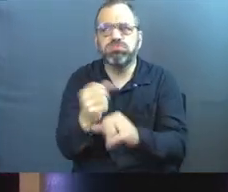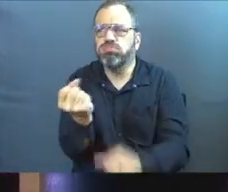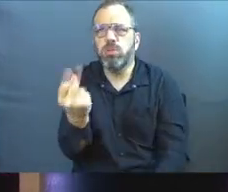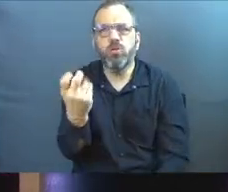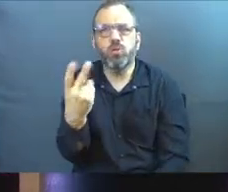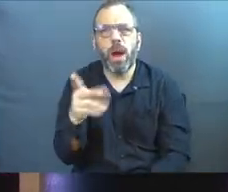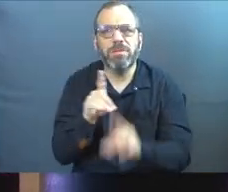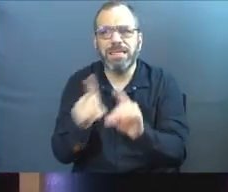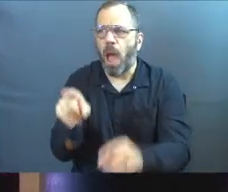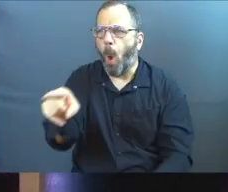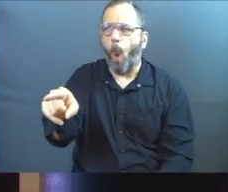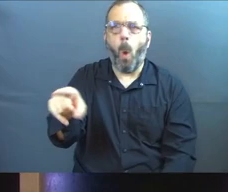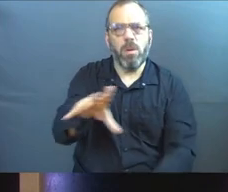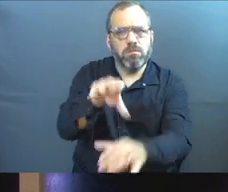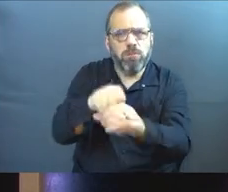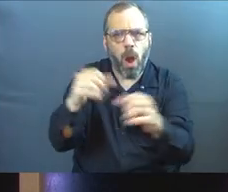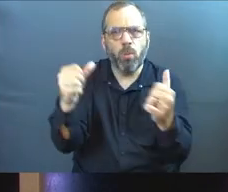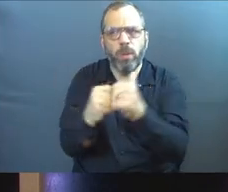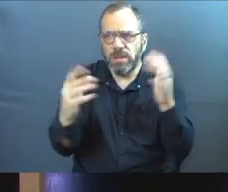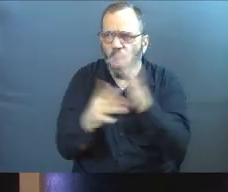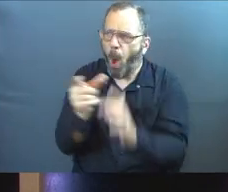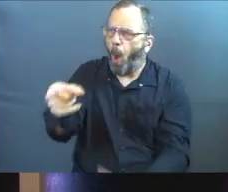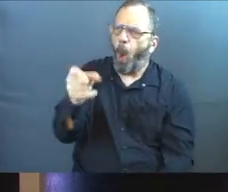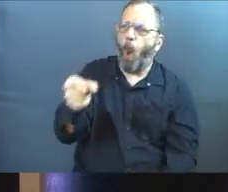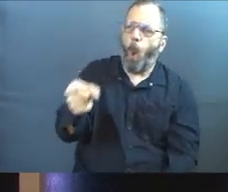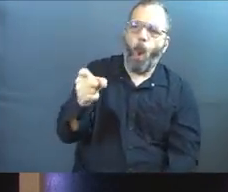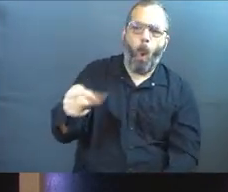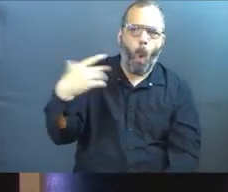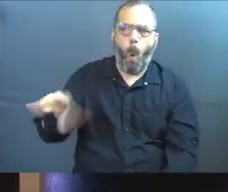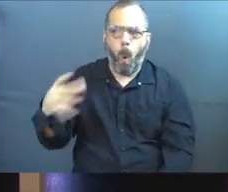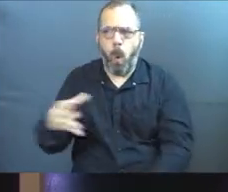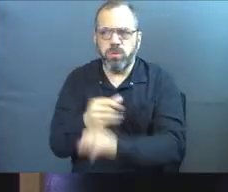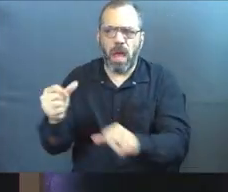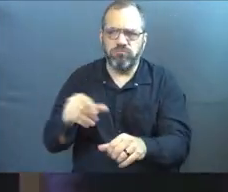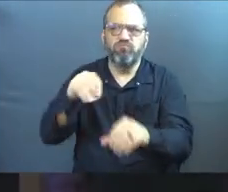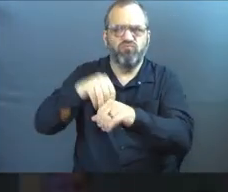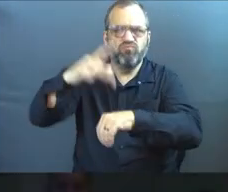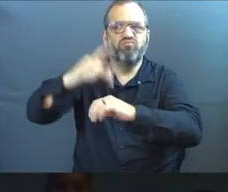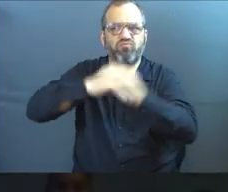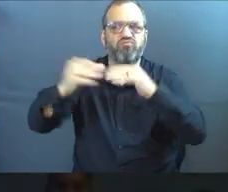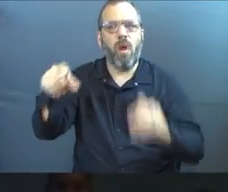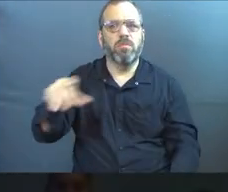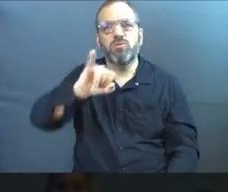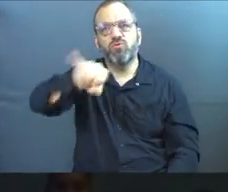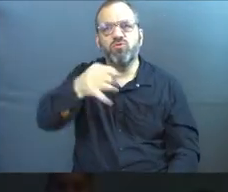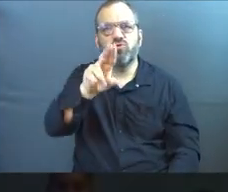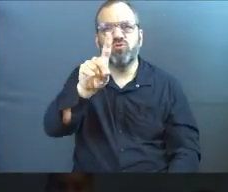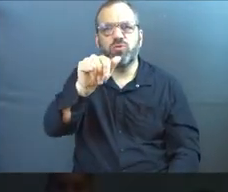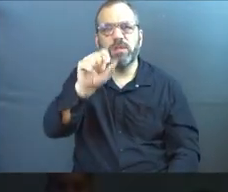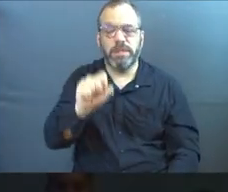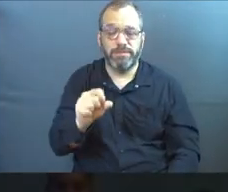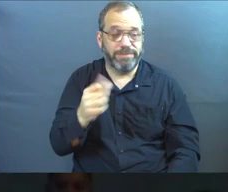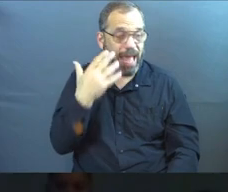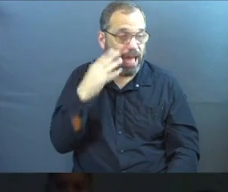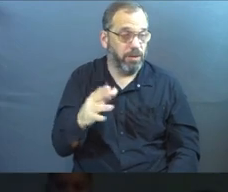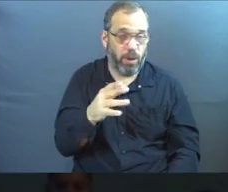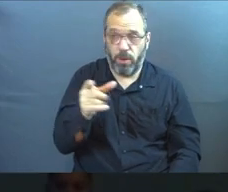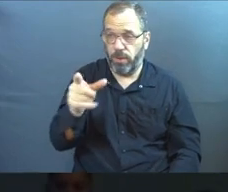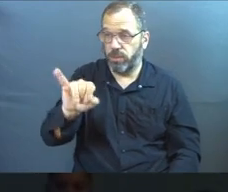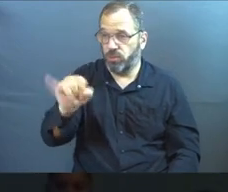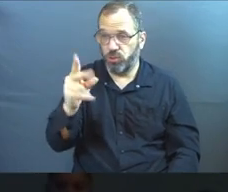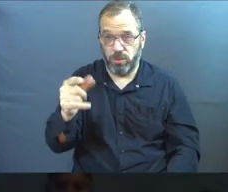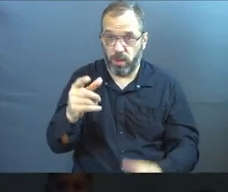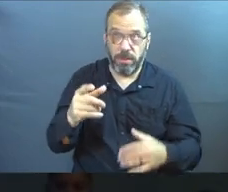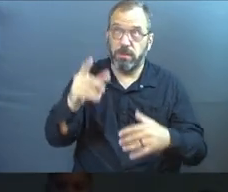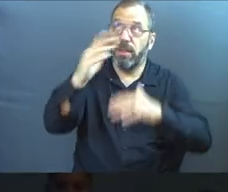inner circle and he's one of the 12. Surely he's somebody who is getting in to heaven. I don't claim to know what the eternal destiny of